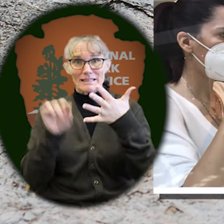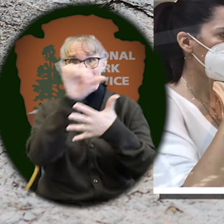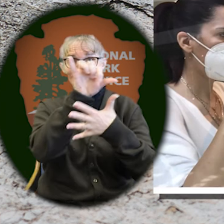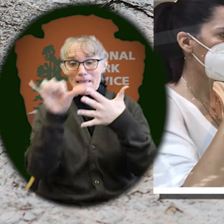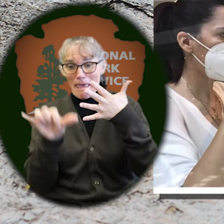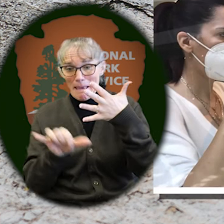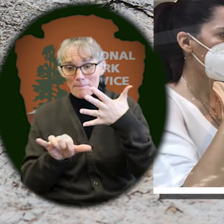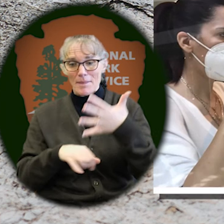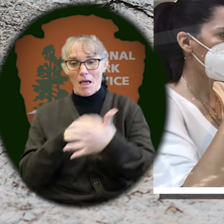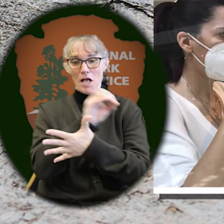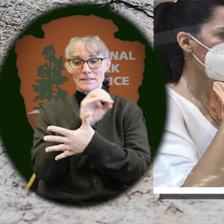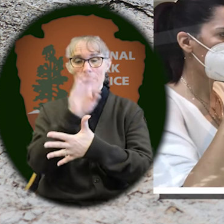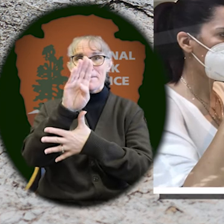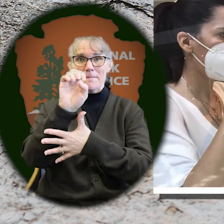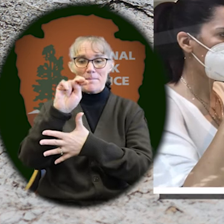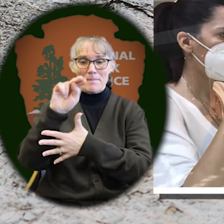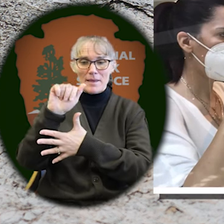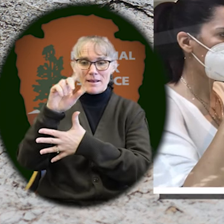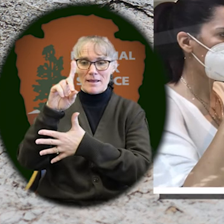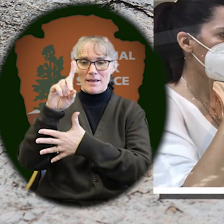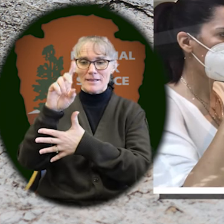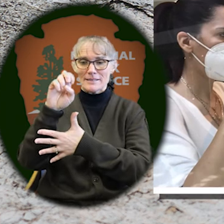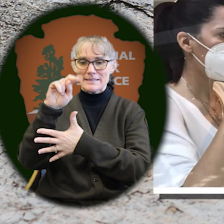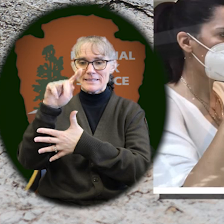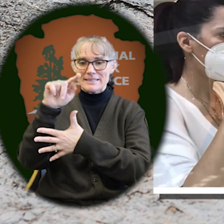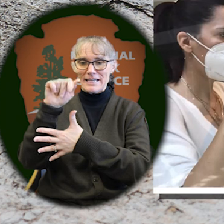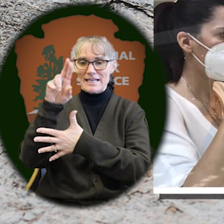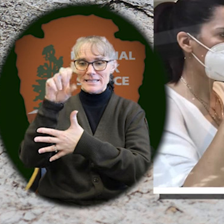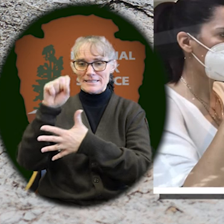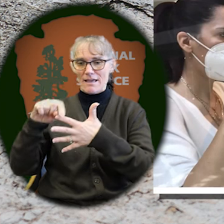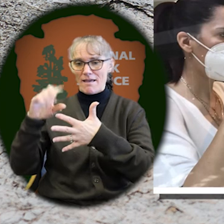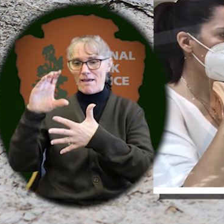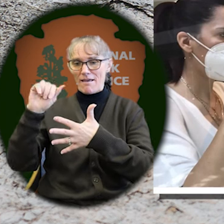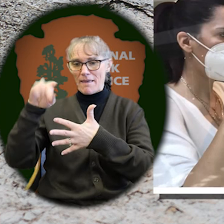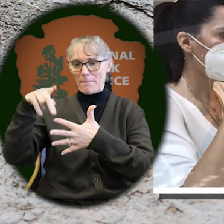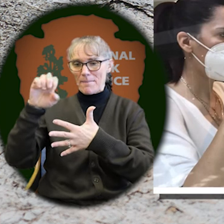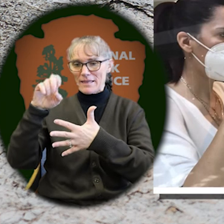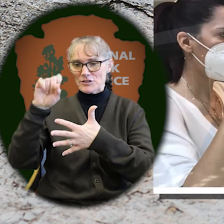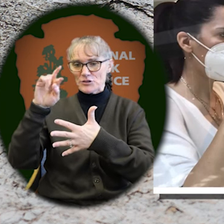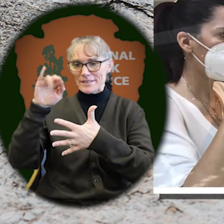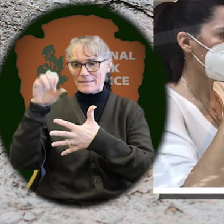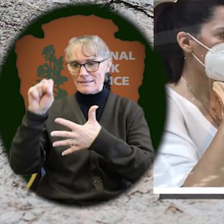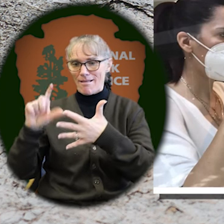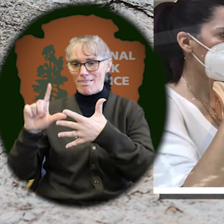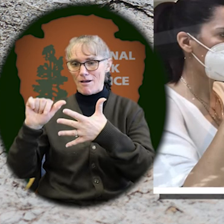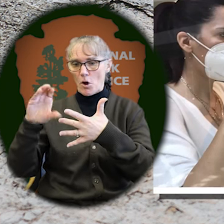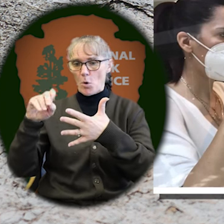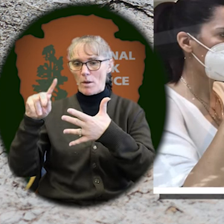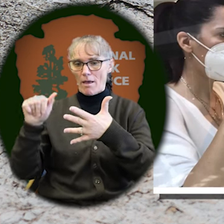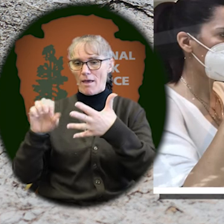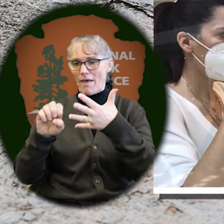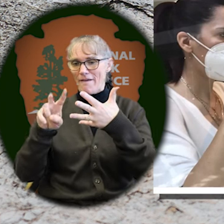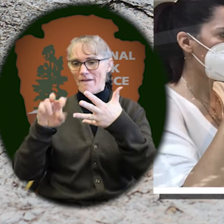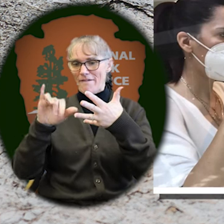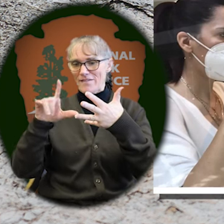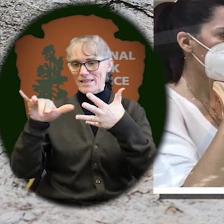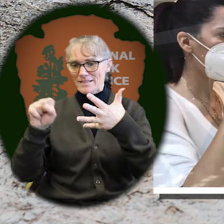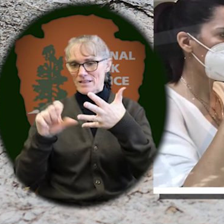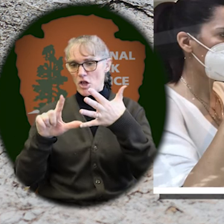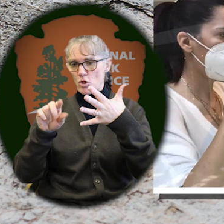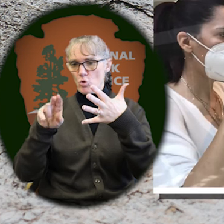Oxidactylus benedentatus, Campestrus, Lakota, Exilis, Lali,